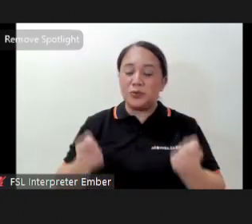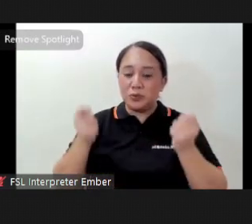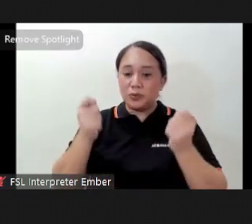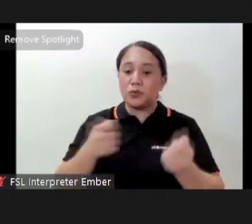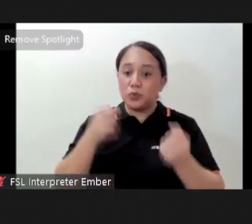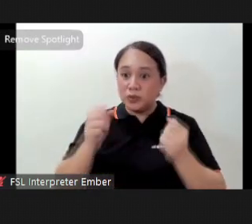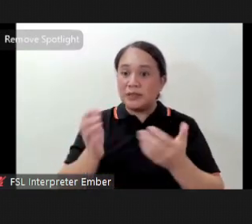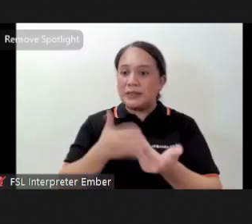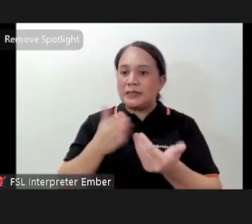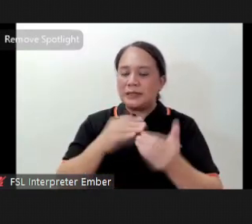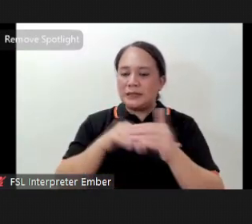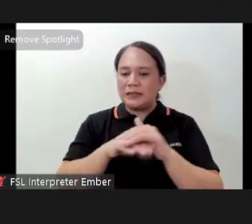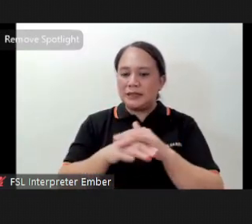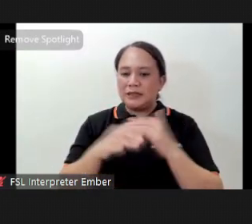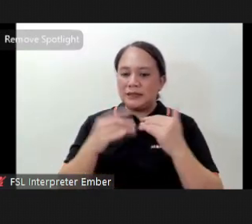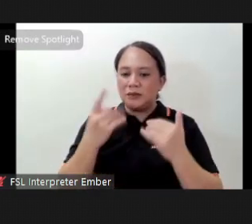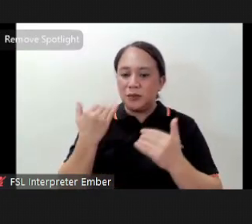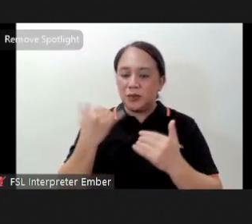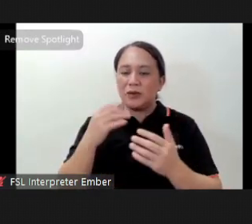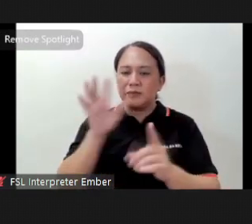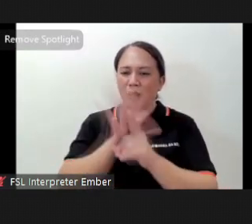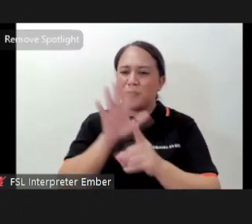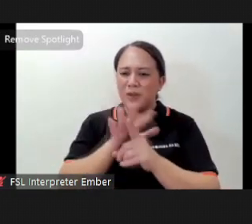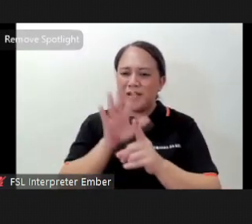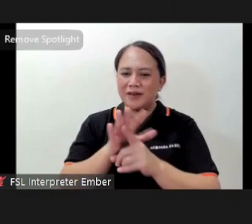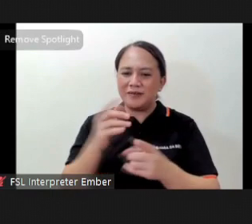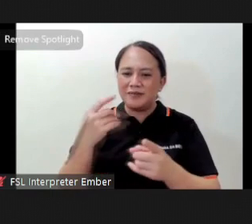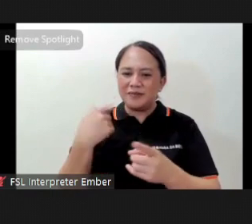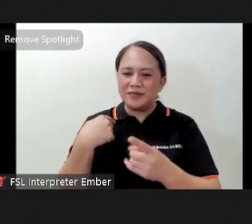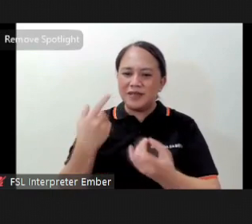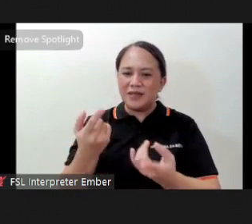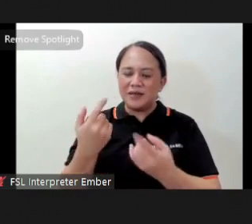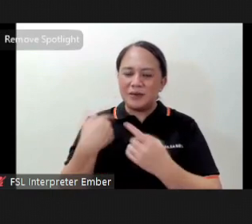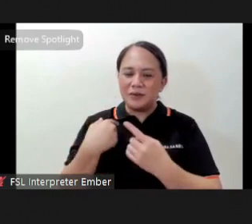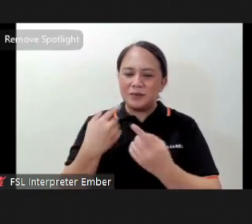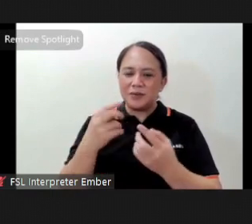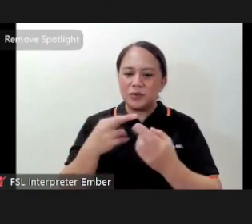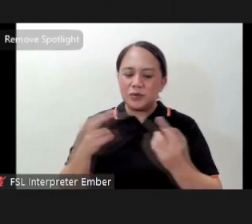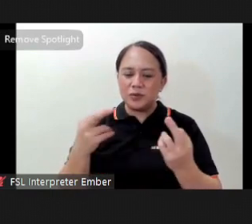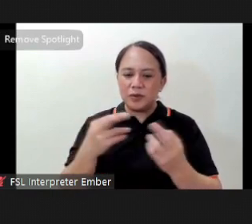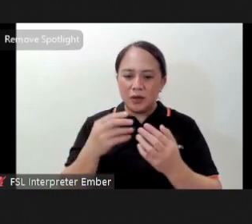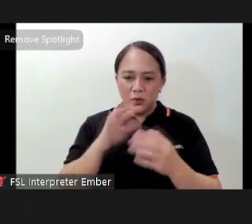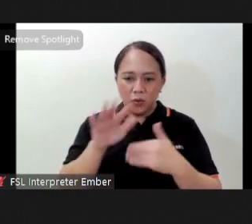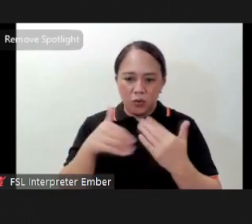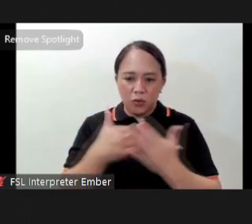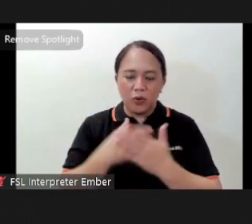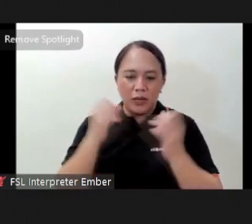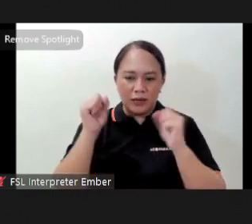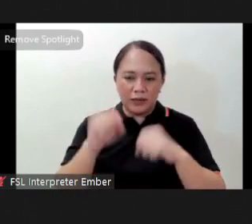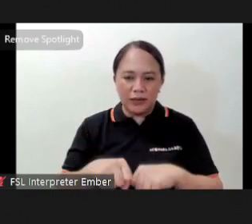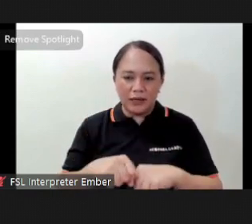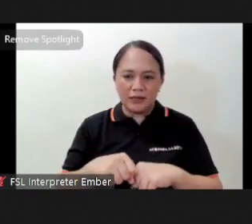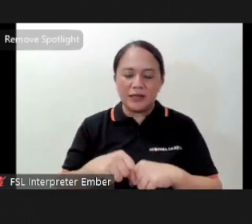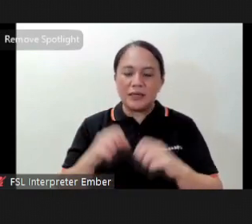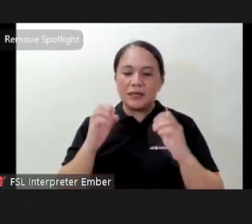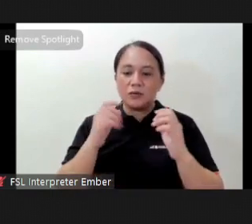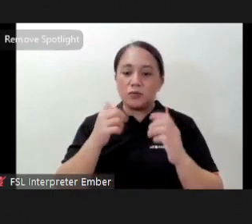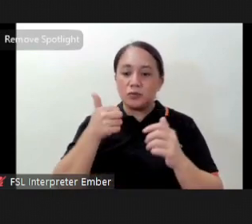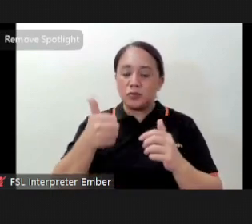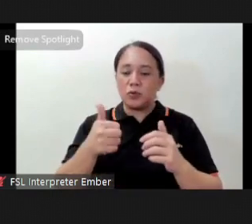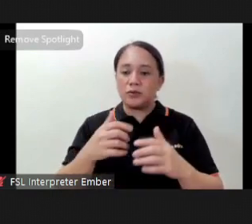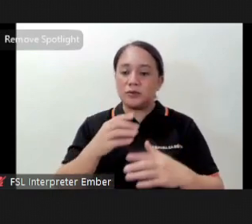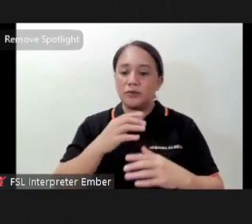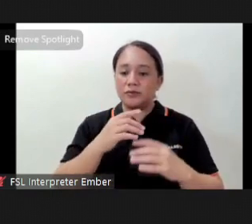to use since it is already well known it is not so difficult to learn and I'm sure that everyone will agree that it is an excellent cardio